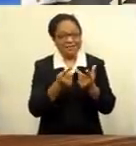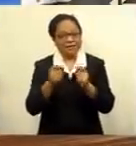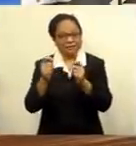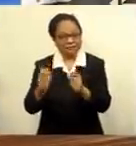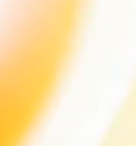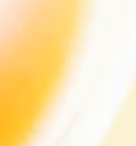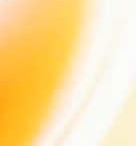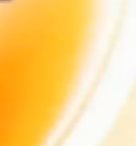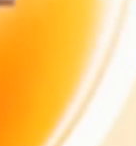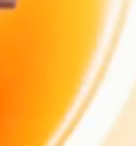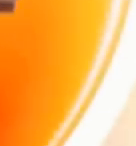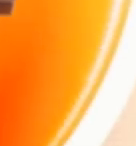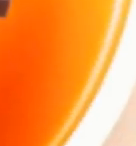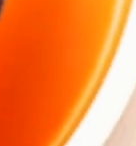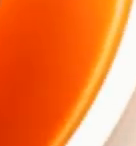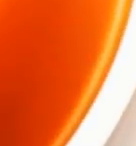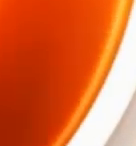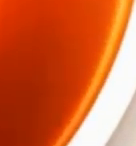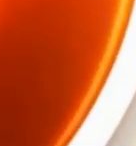last night.